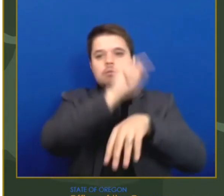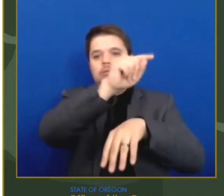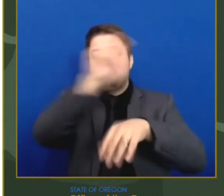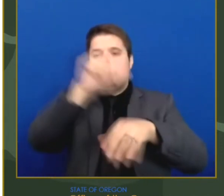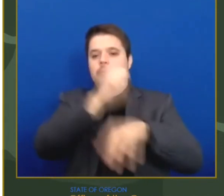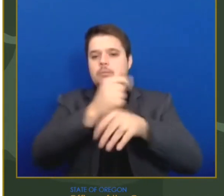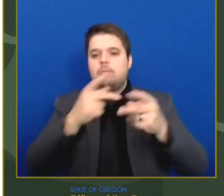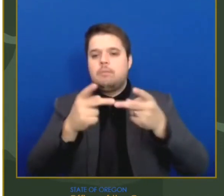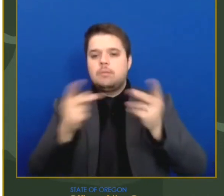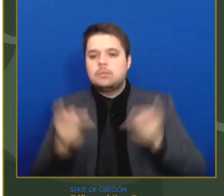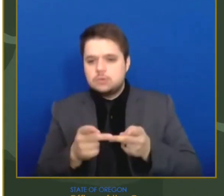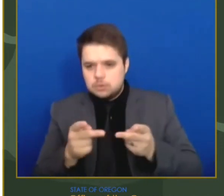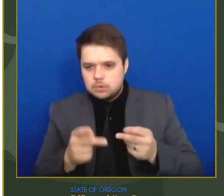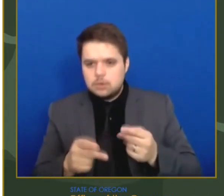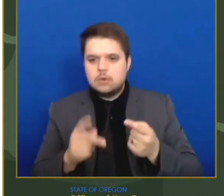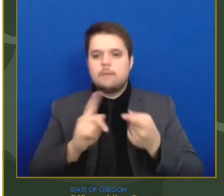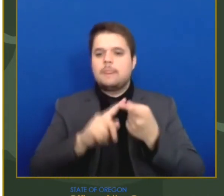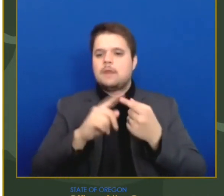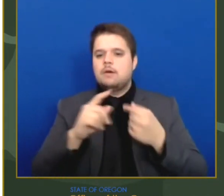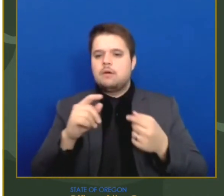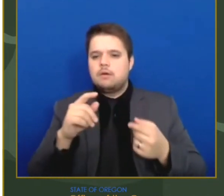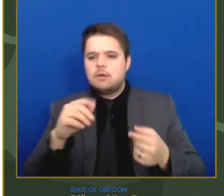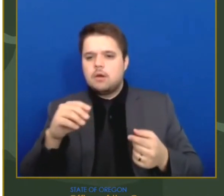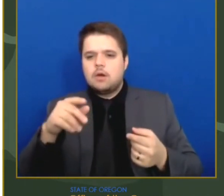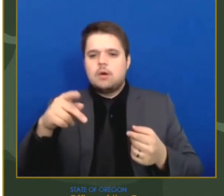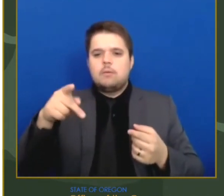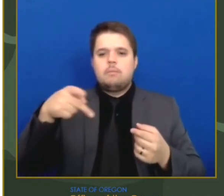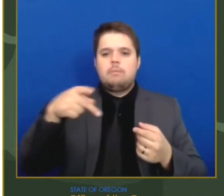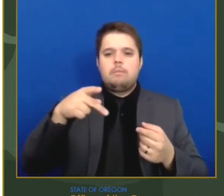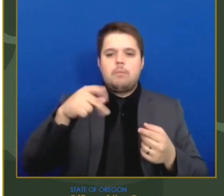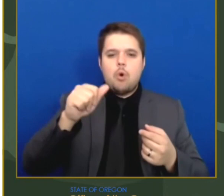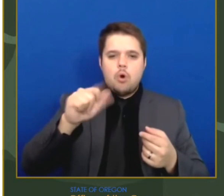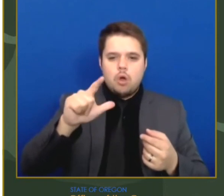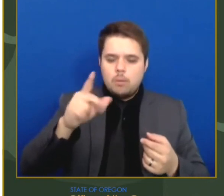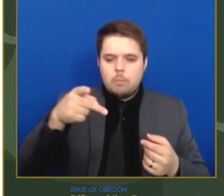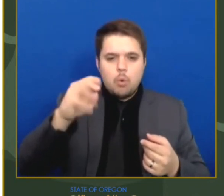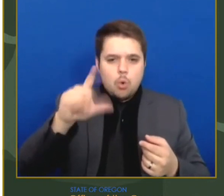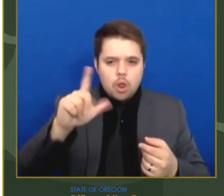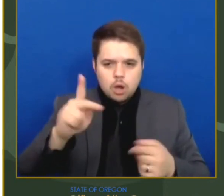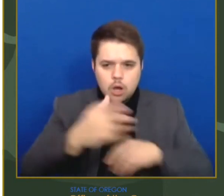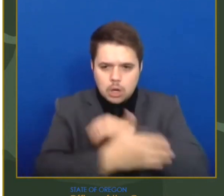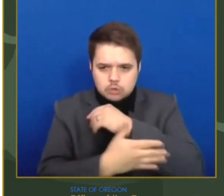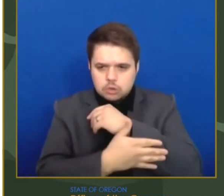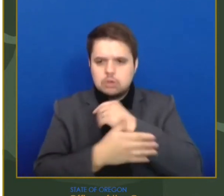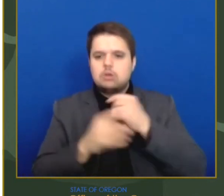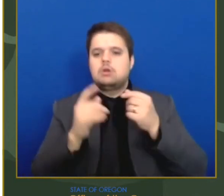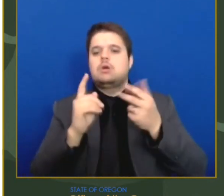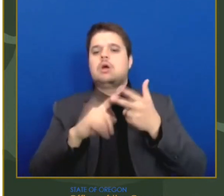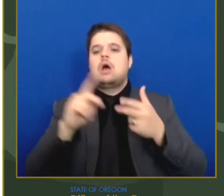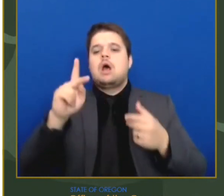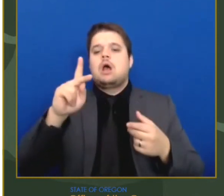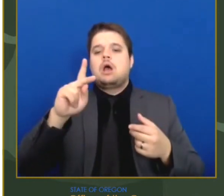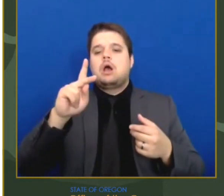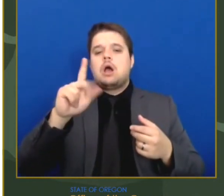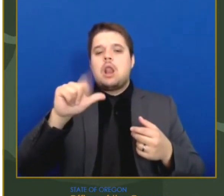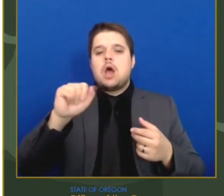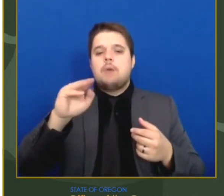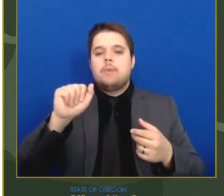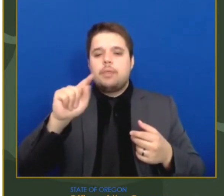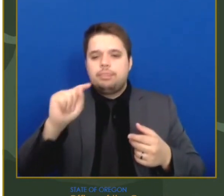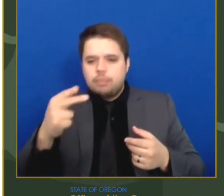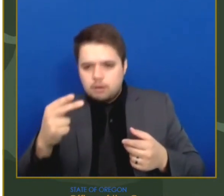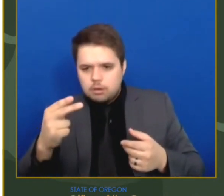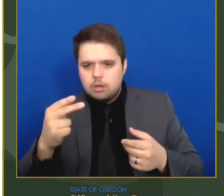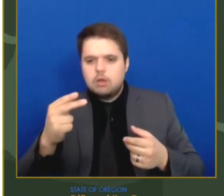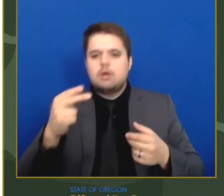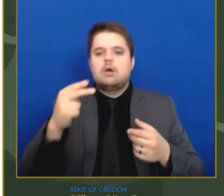in Polk County, Klamath Health Partnership, and CHC of Benton and Lynn counties to the program. The FQHC pilot is one